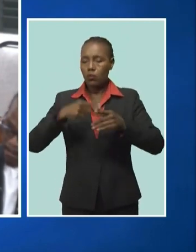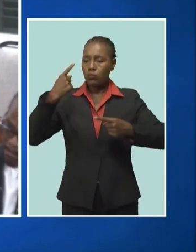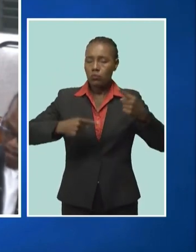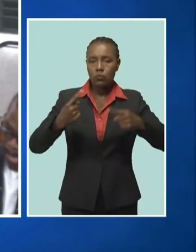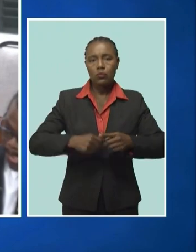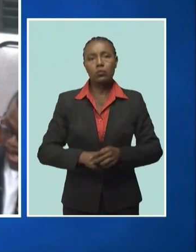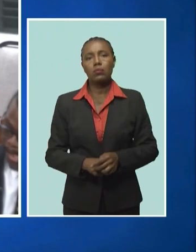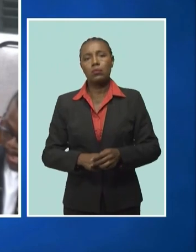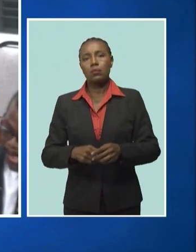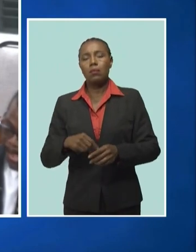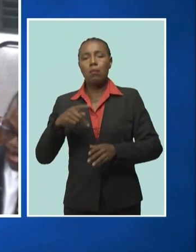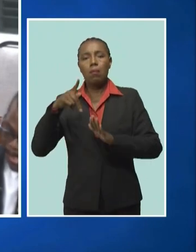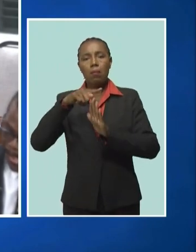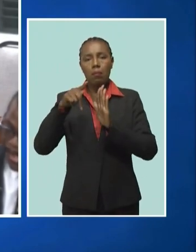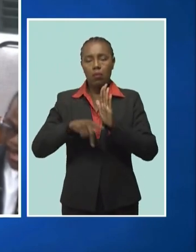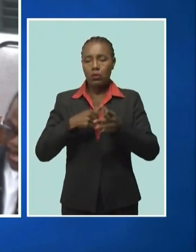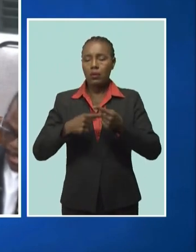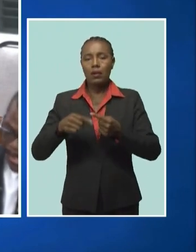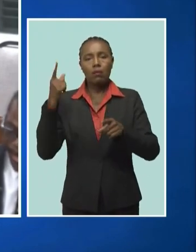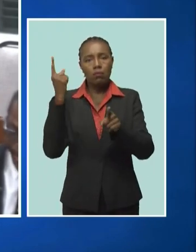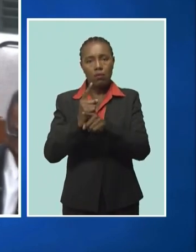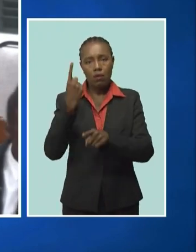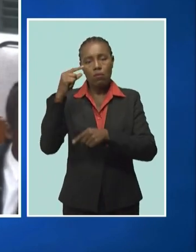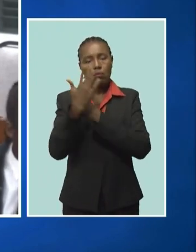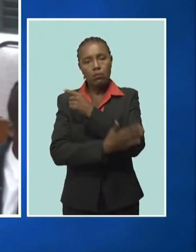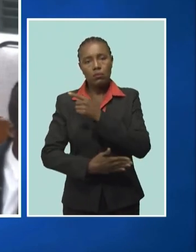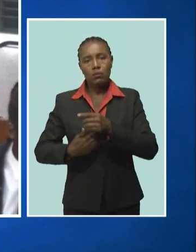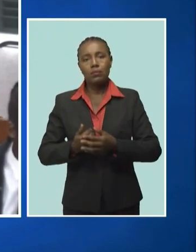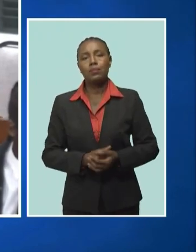policy mixes that are right for the country.